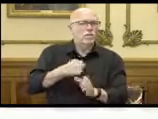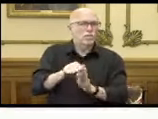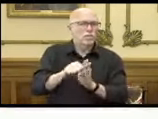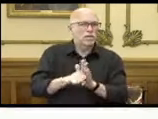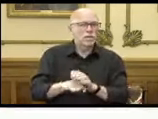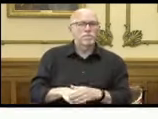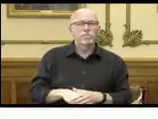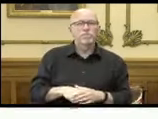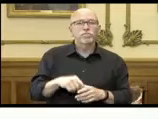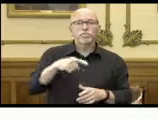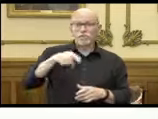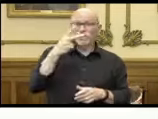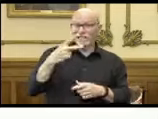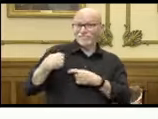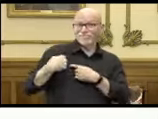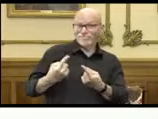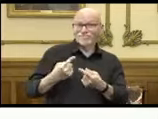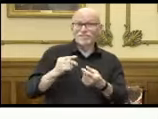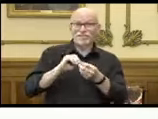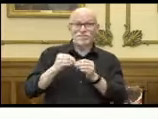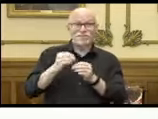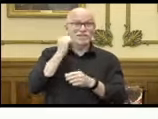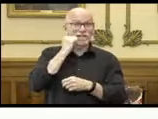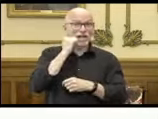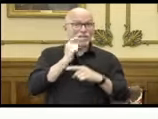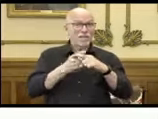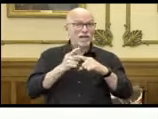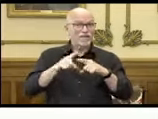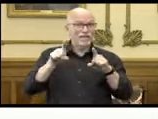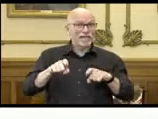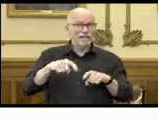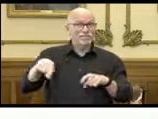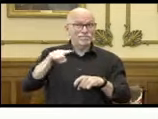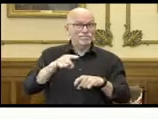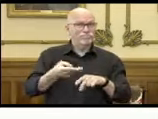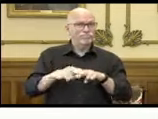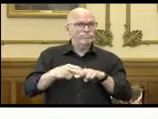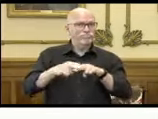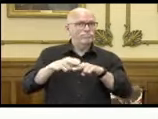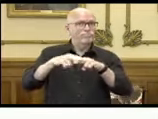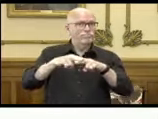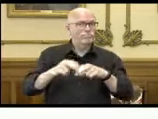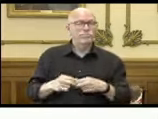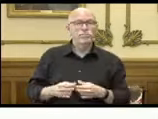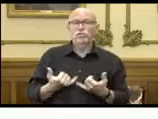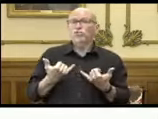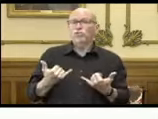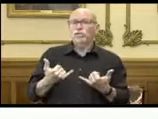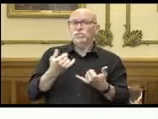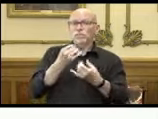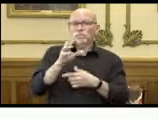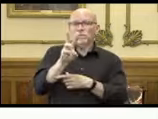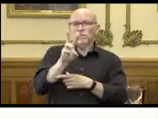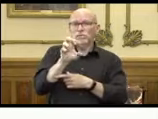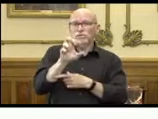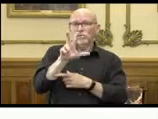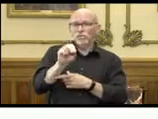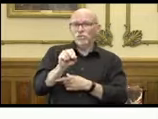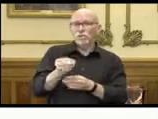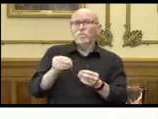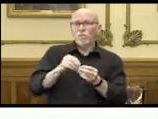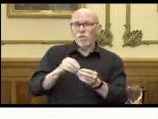As you've all seen lately, the number of daily positive tests being reported has increased. Today, we reported 630